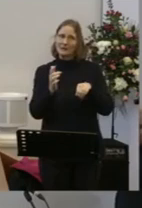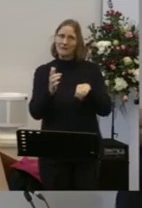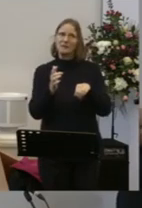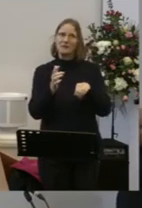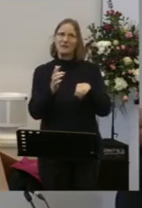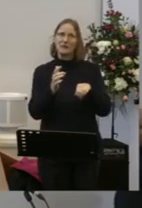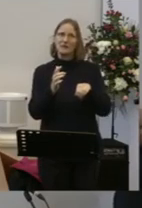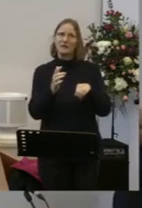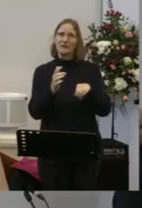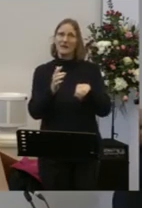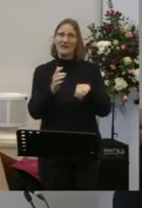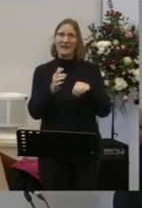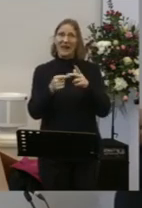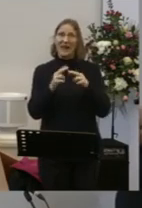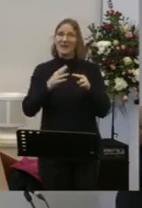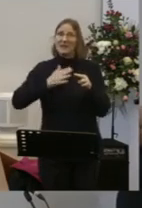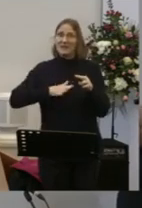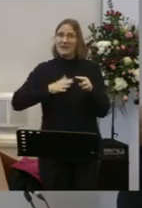And if we need it give us courage